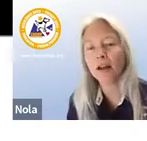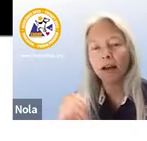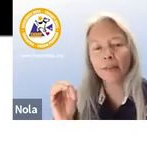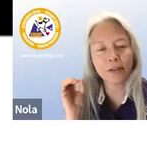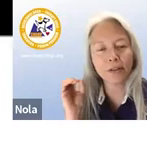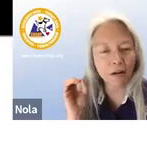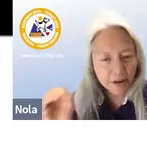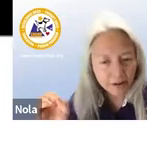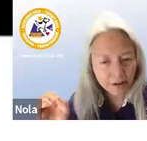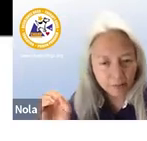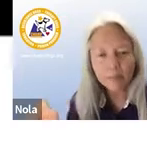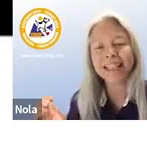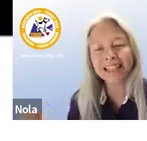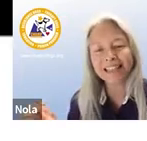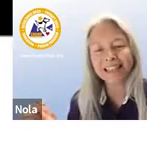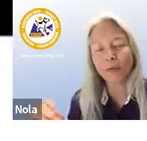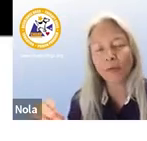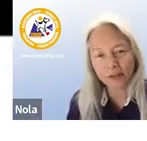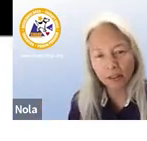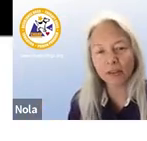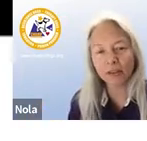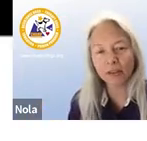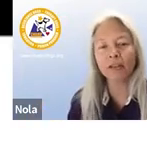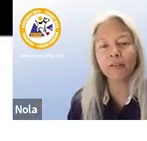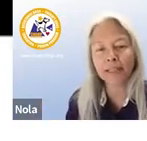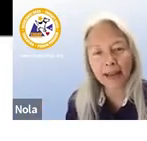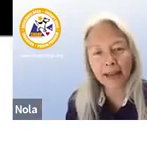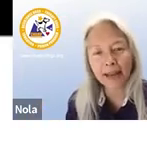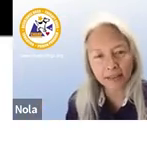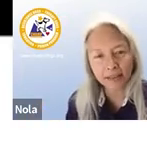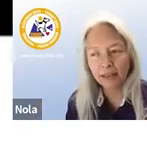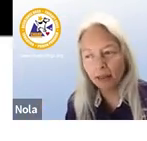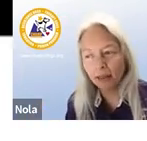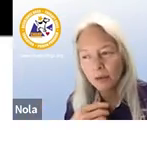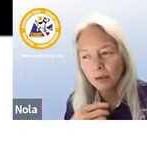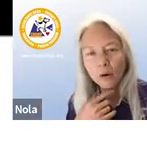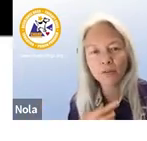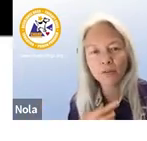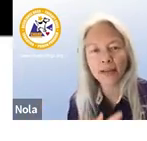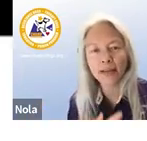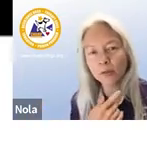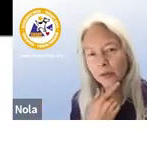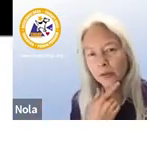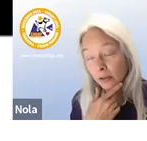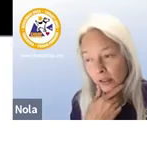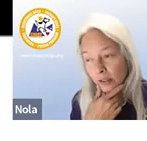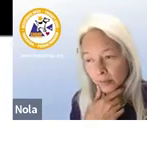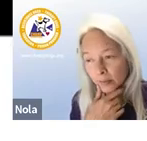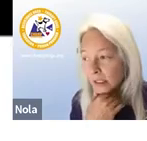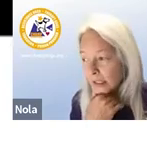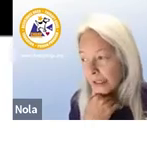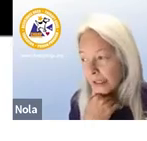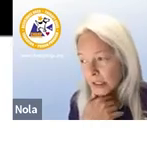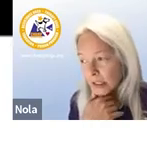that's awesome but it does not rise to the level of a task that would qualify an animal to be a service